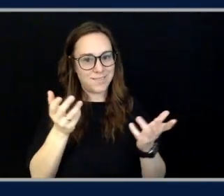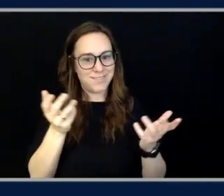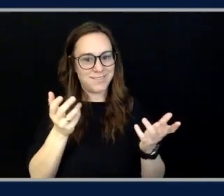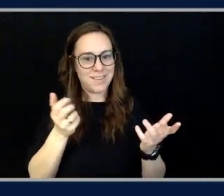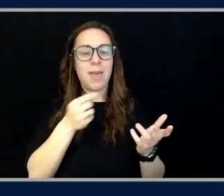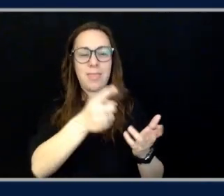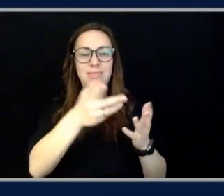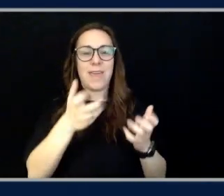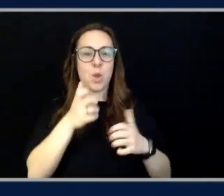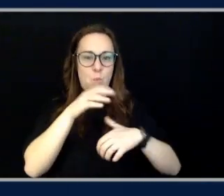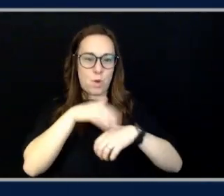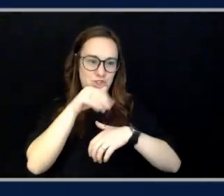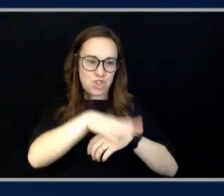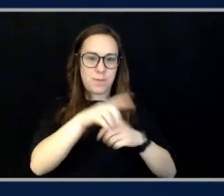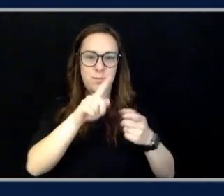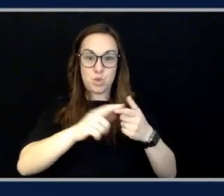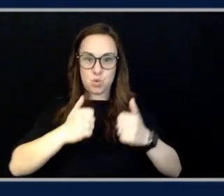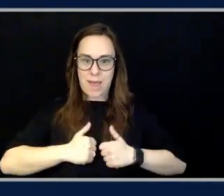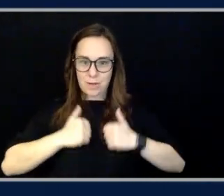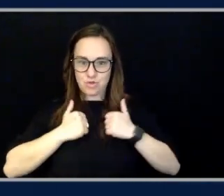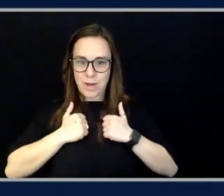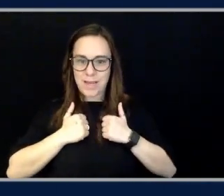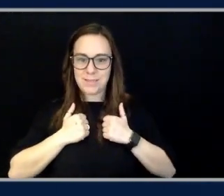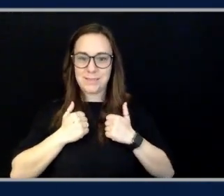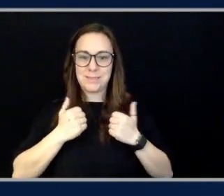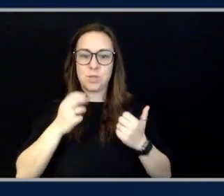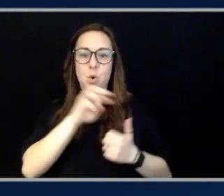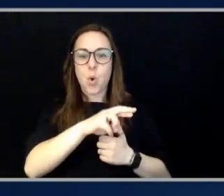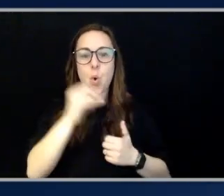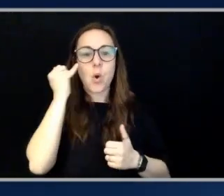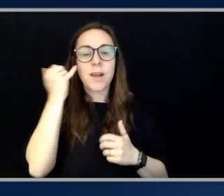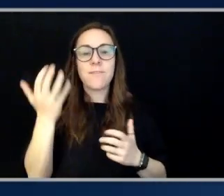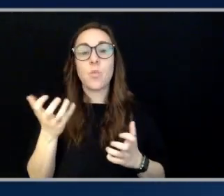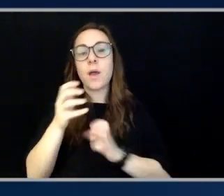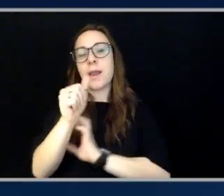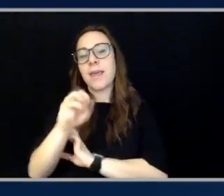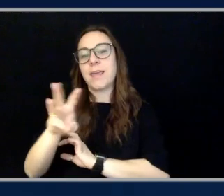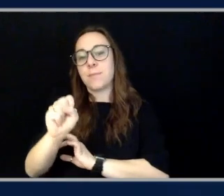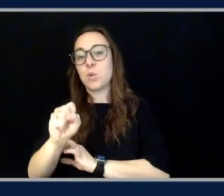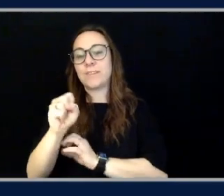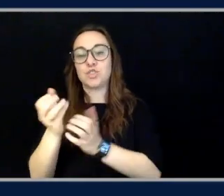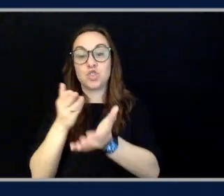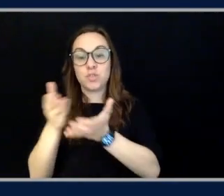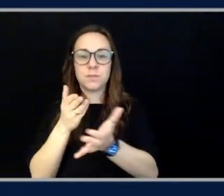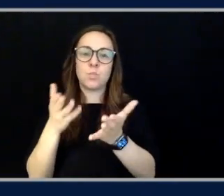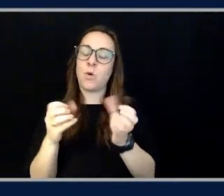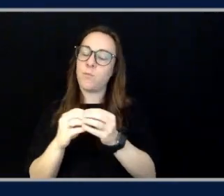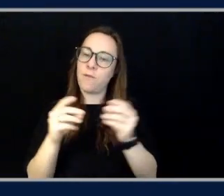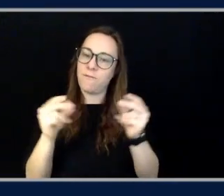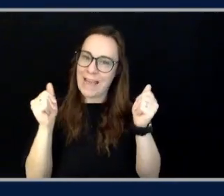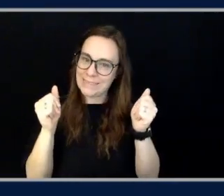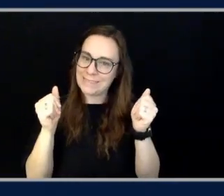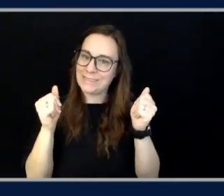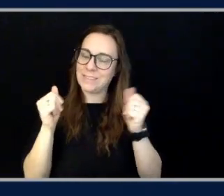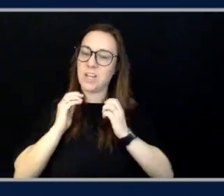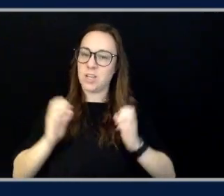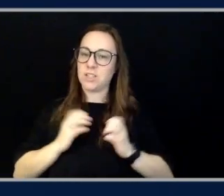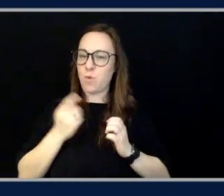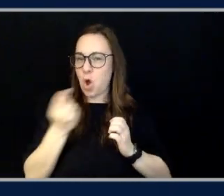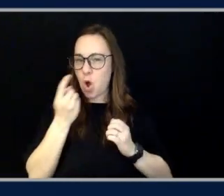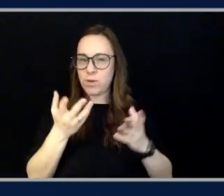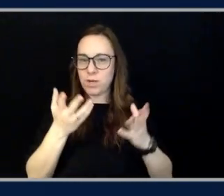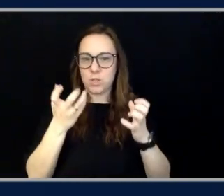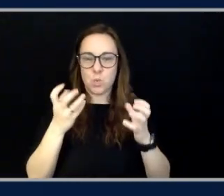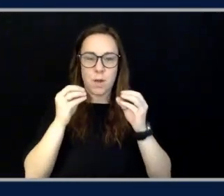shipped to their address or whether they want AWS services. They always want faster and they always want more price